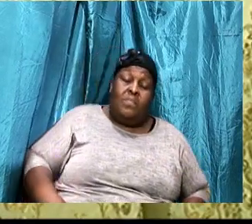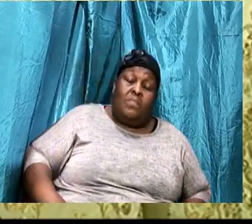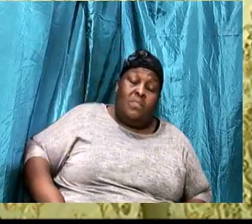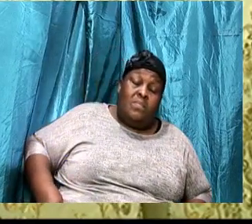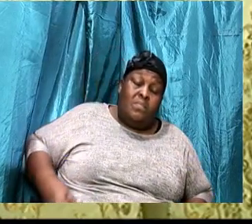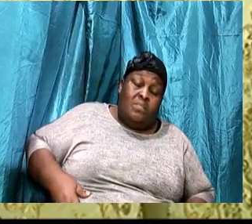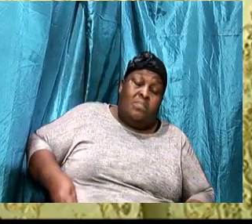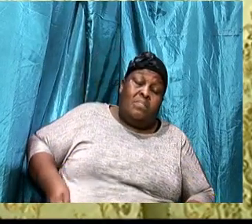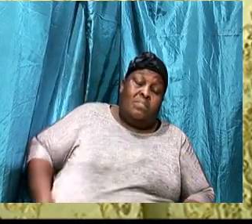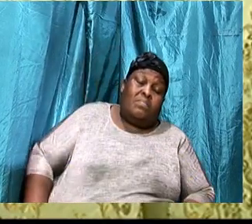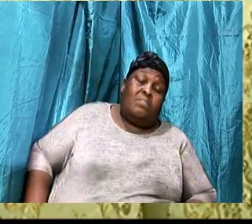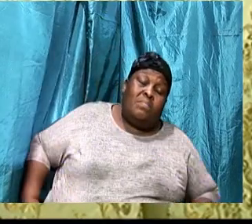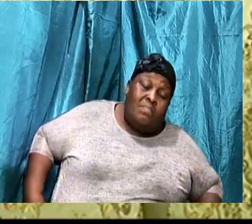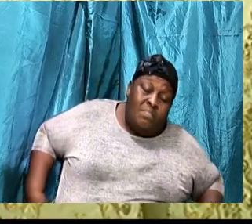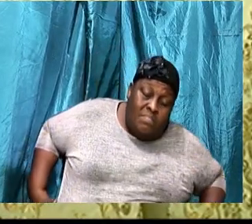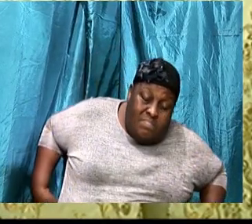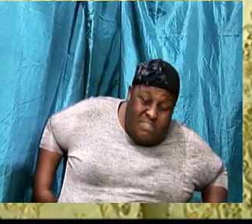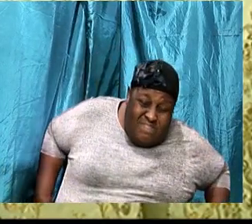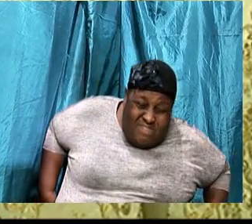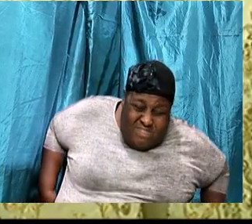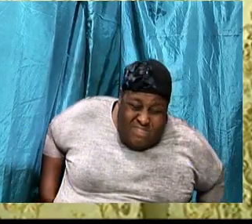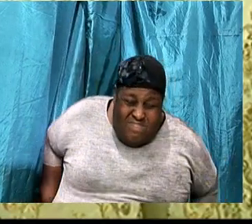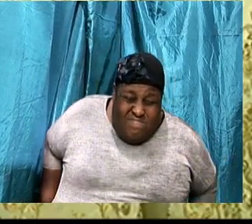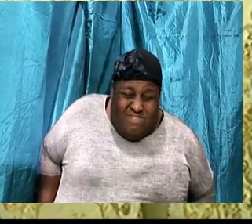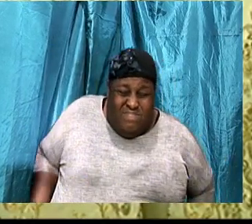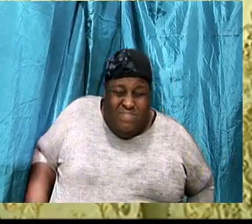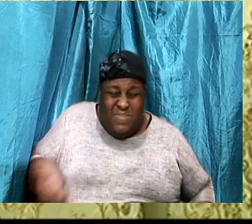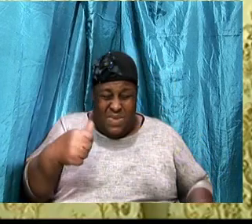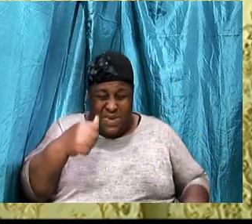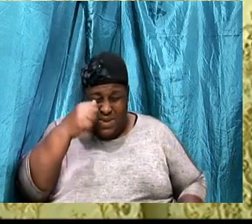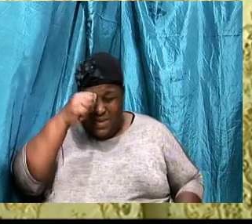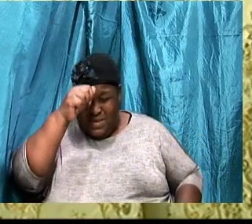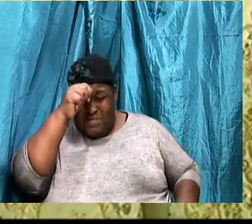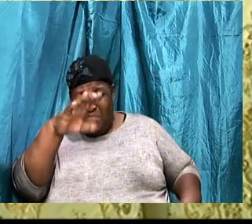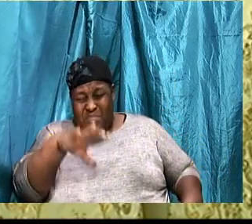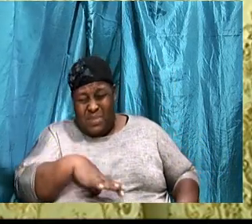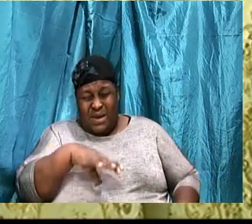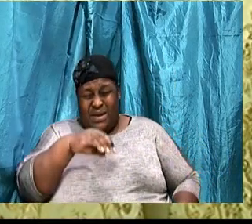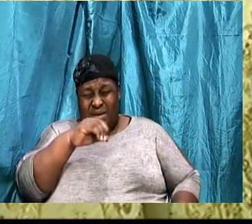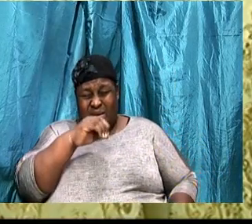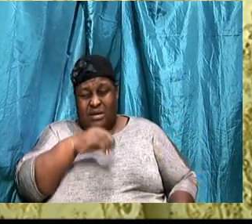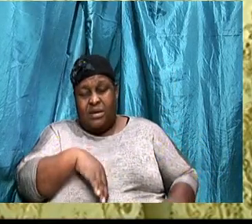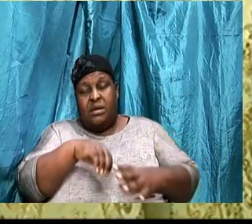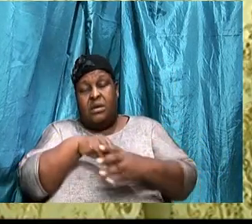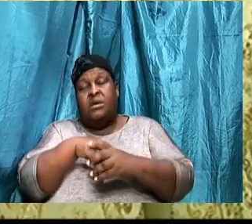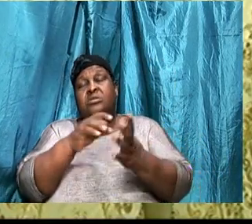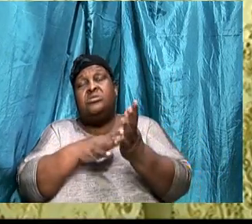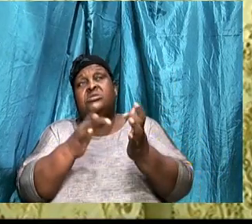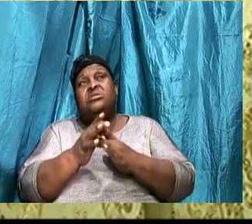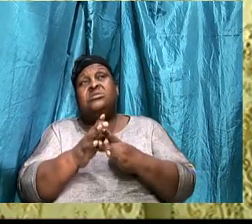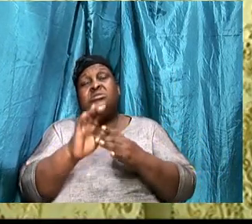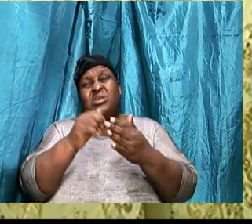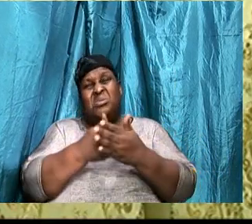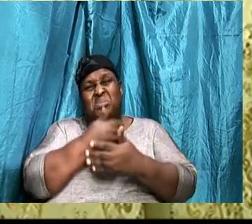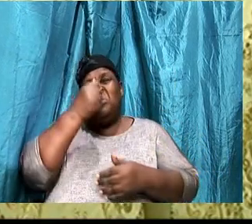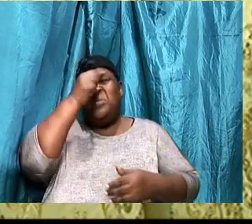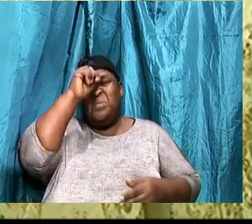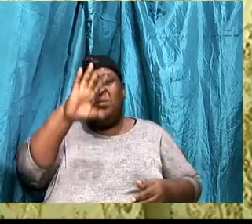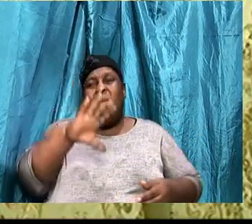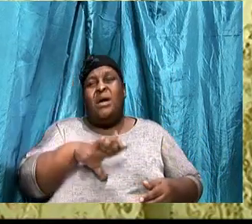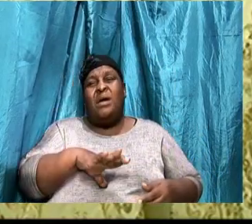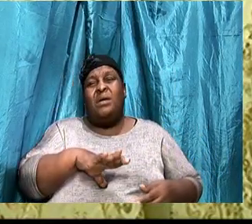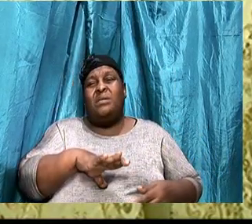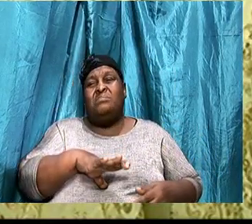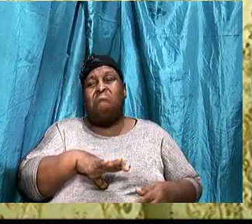any man be in Christ, he is a new creature. Old things are passed away, and behold, all